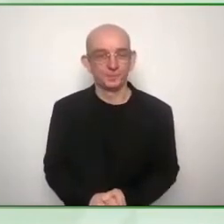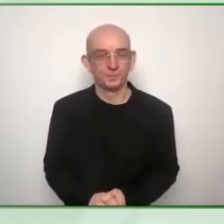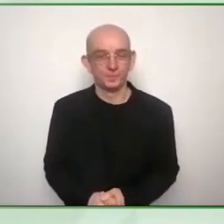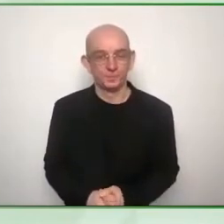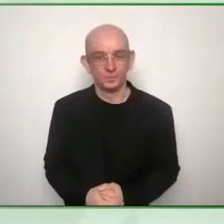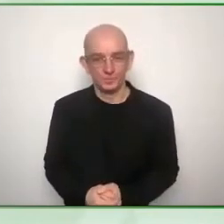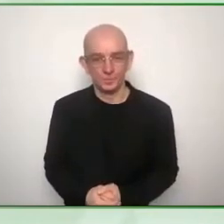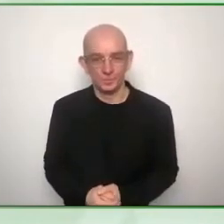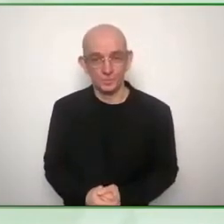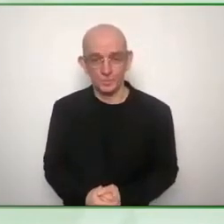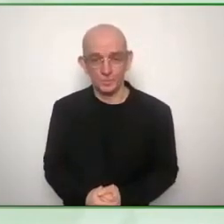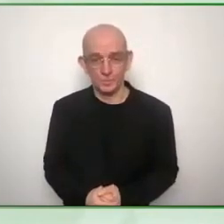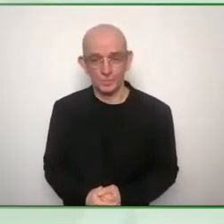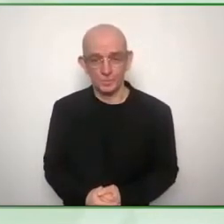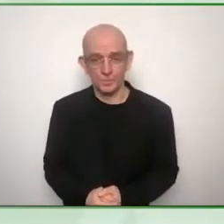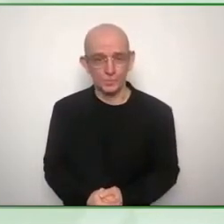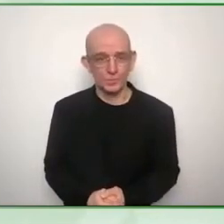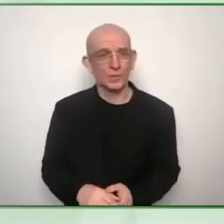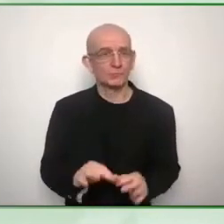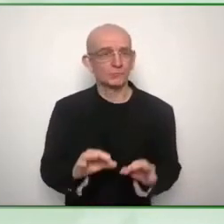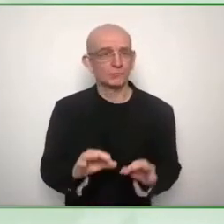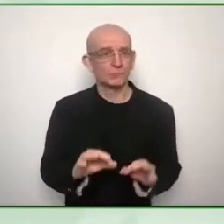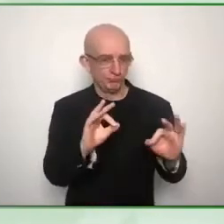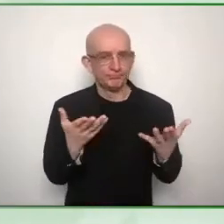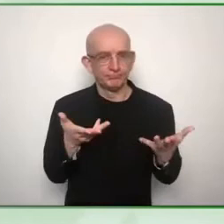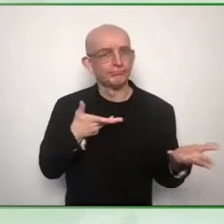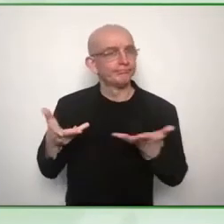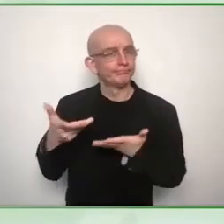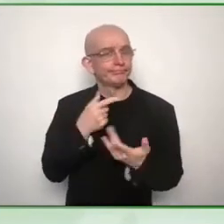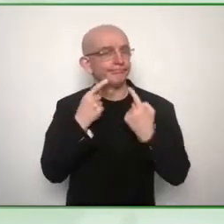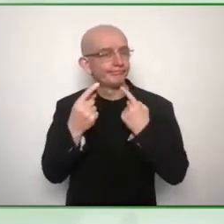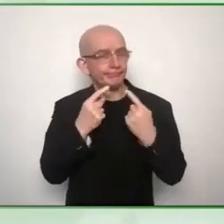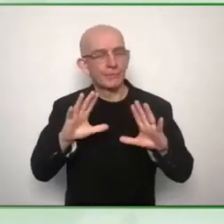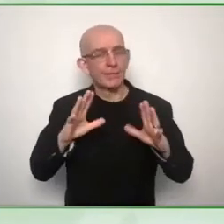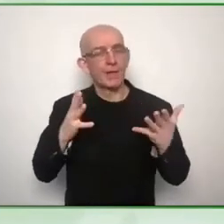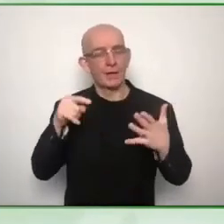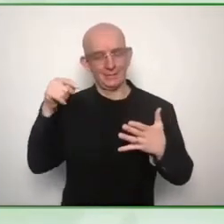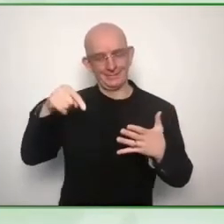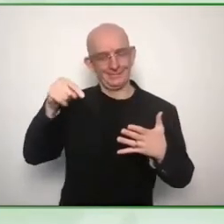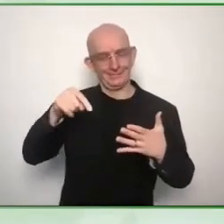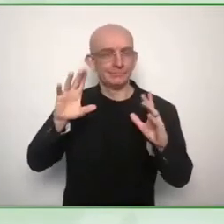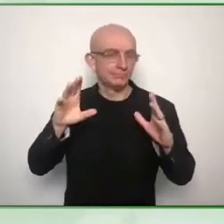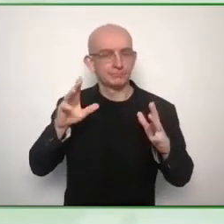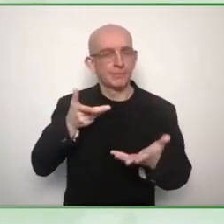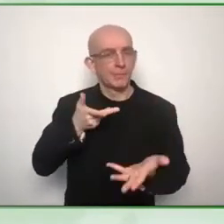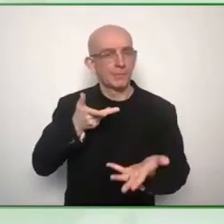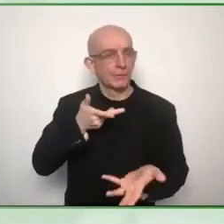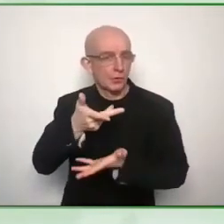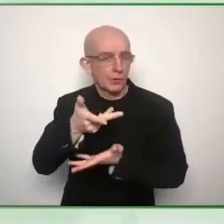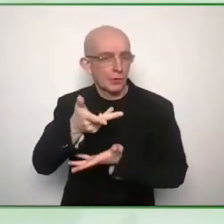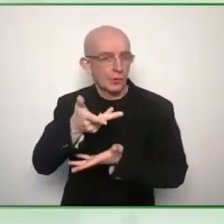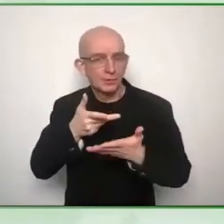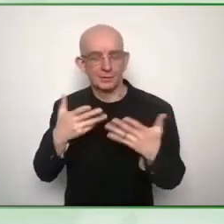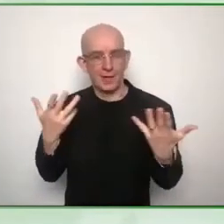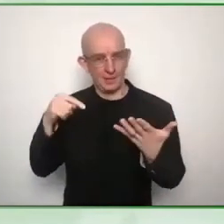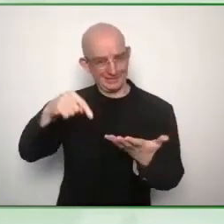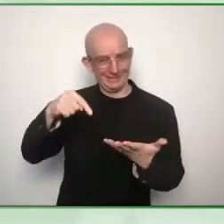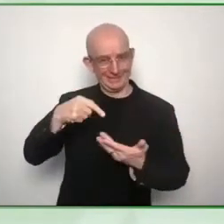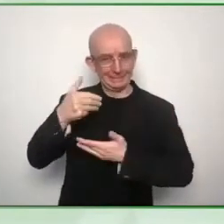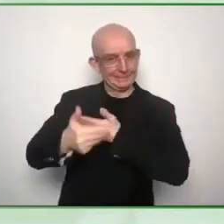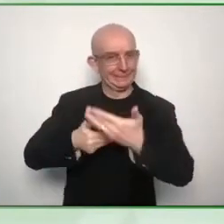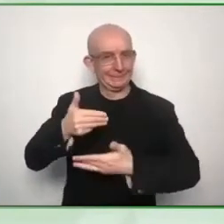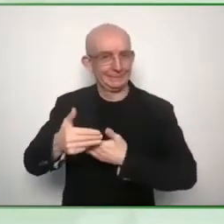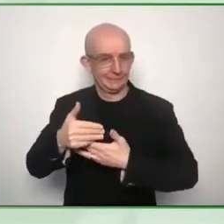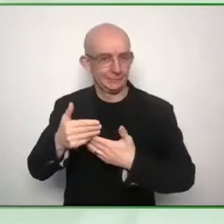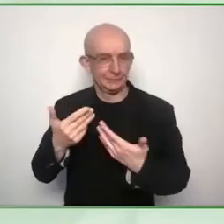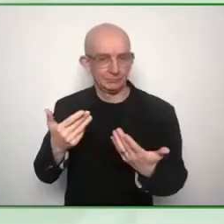south australia and cliff and raf were giving some great insights and really explaining that this was a very thorough process and